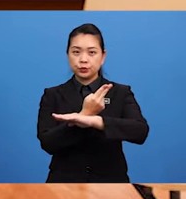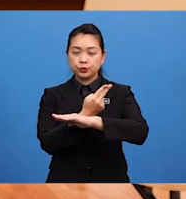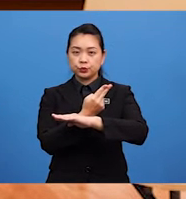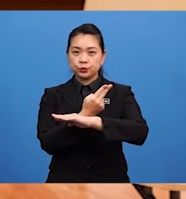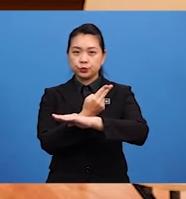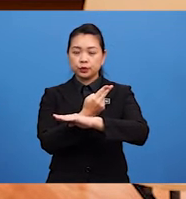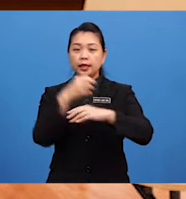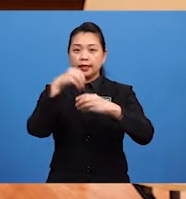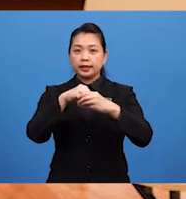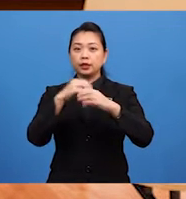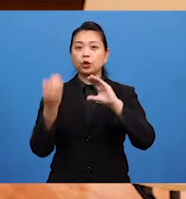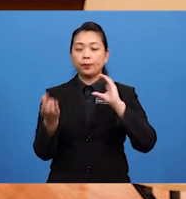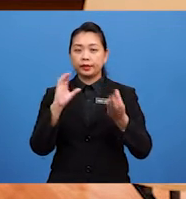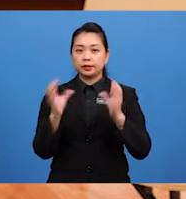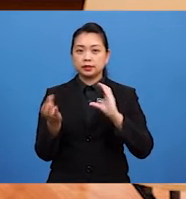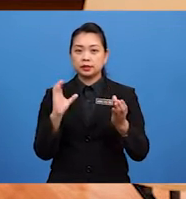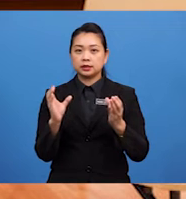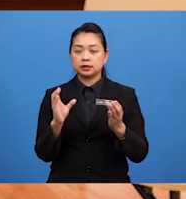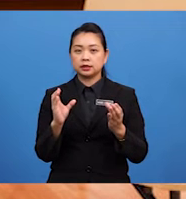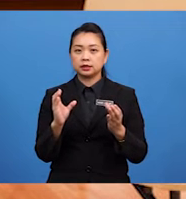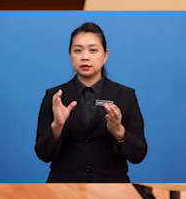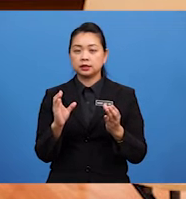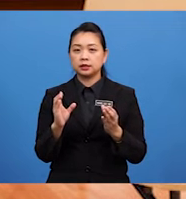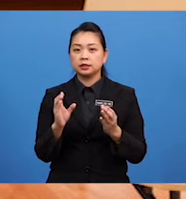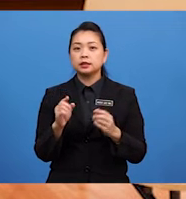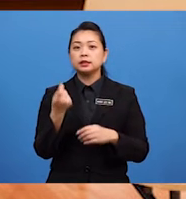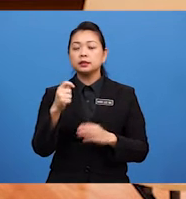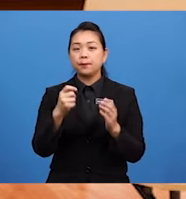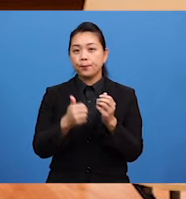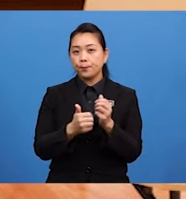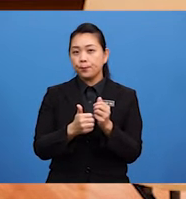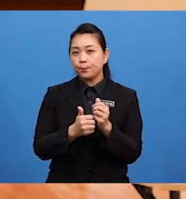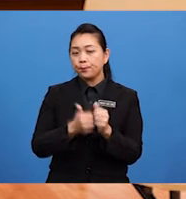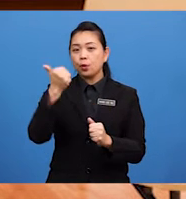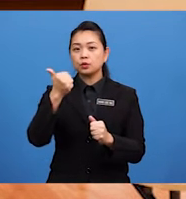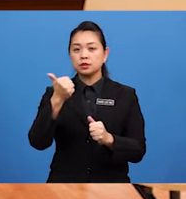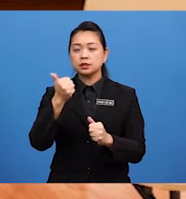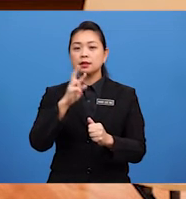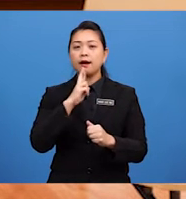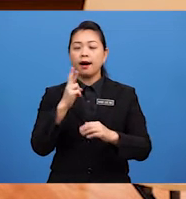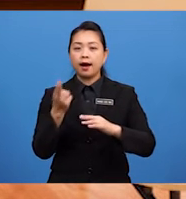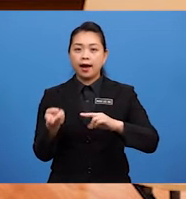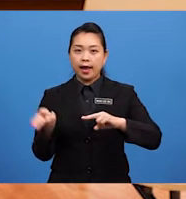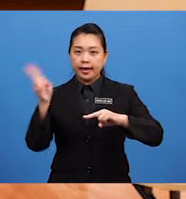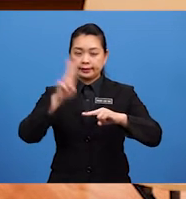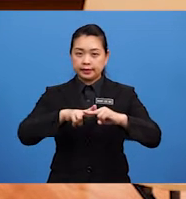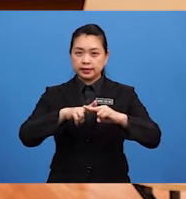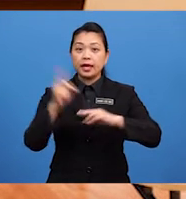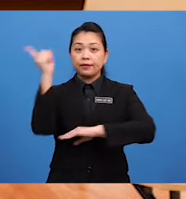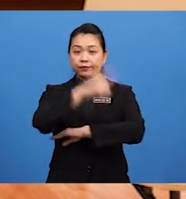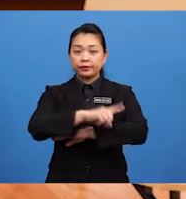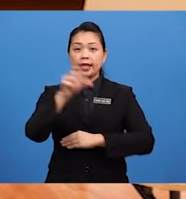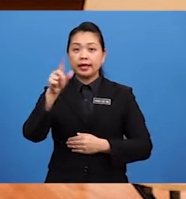Comparative Form While The Most Are added In front Of the